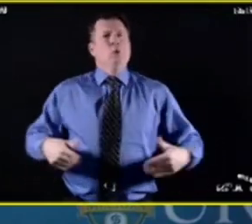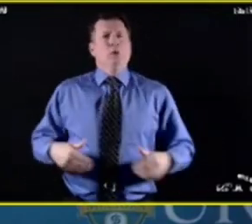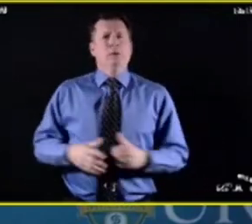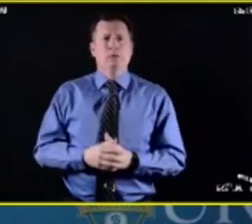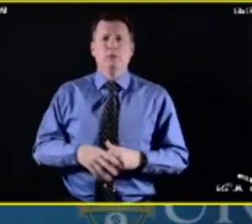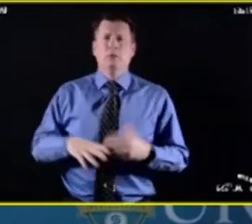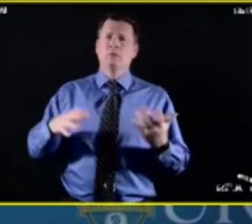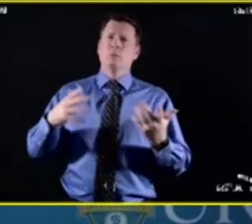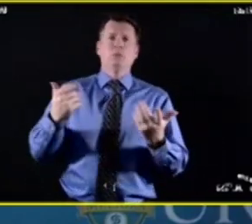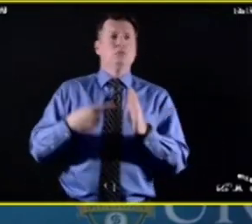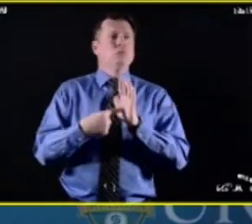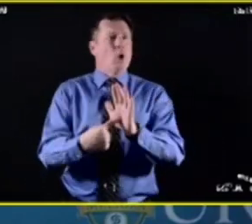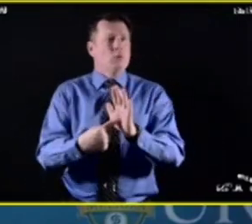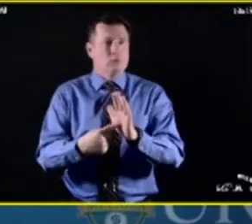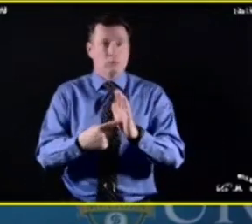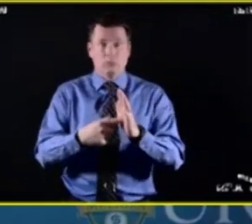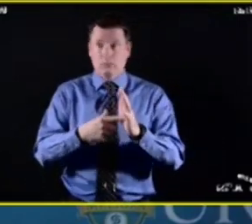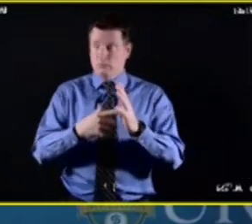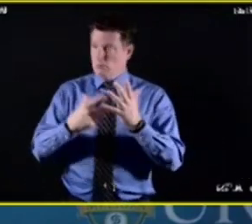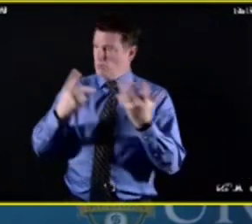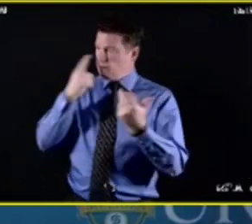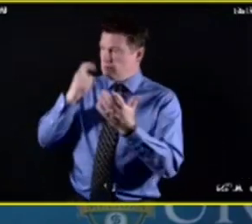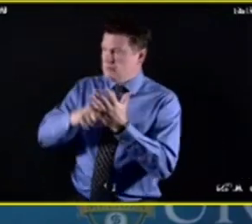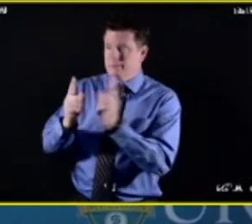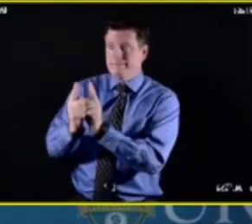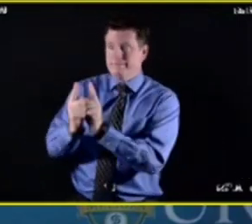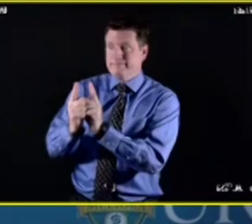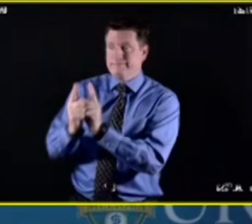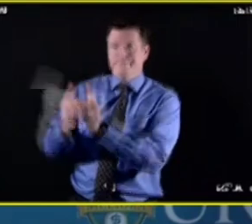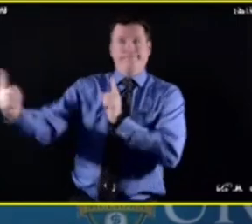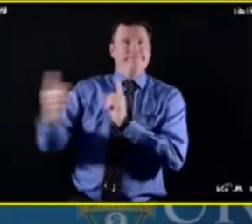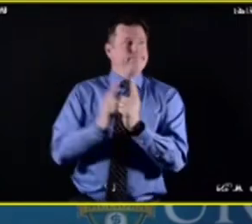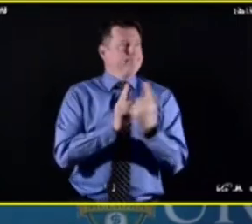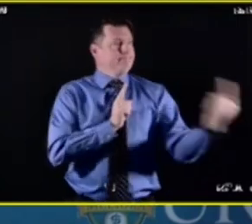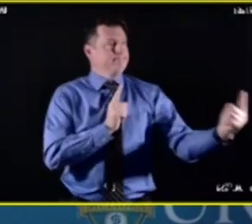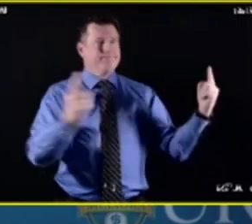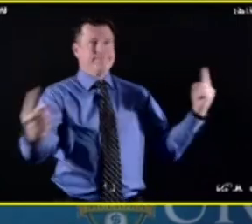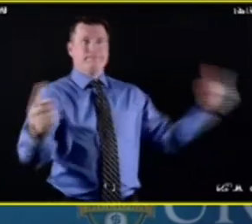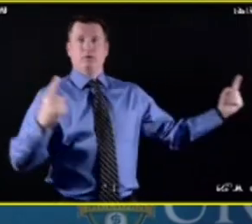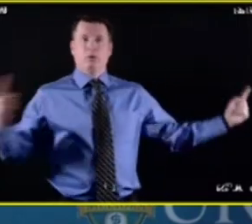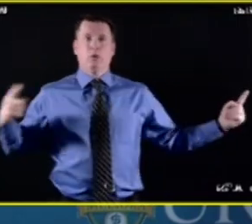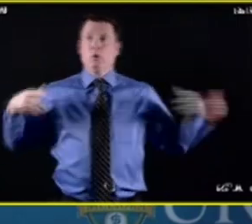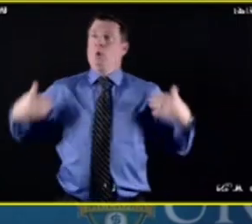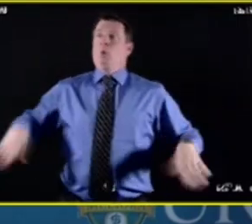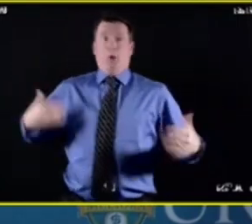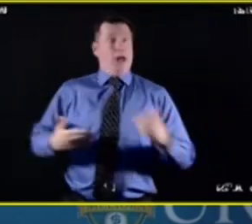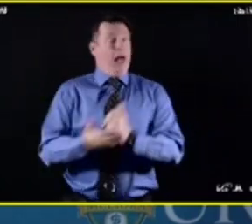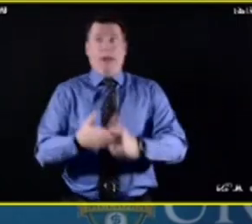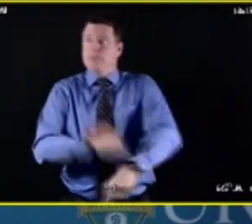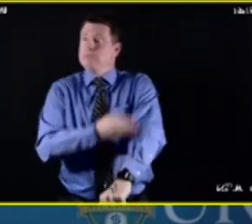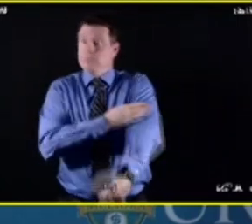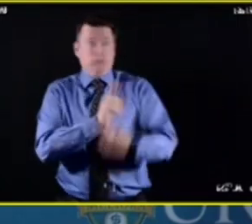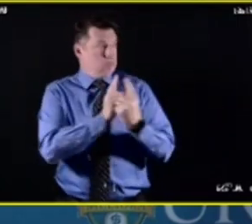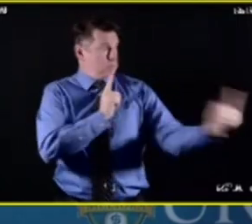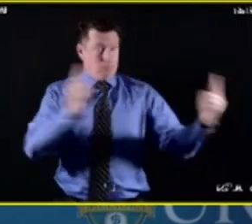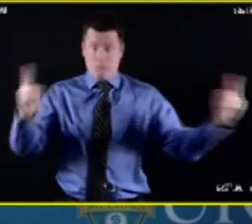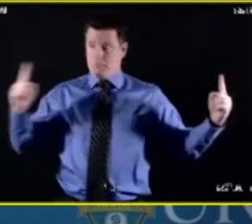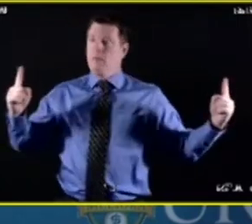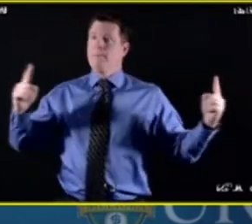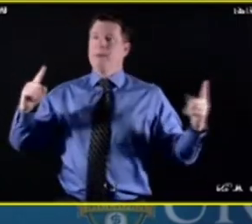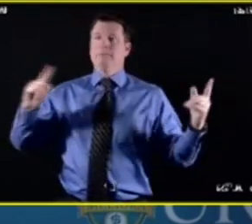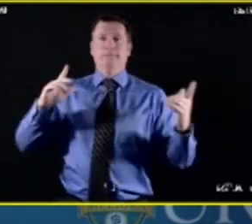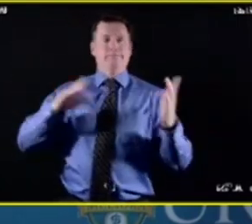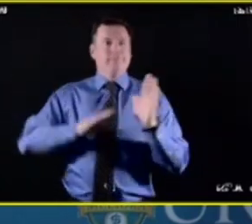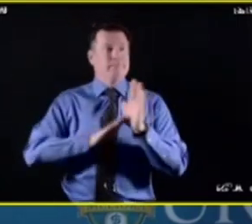is a fundamental necessary part of that. But it's also important and the